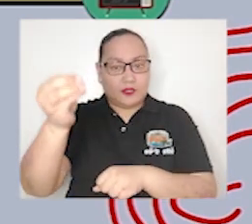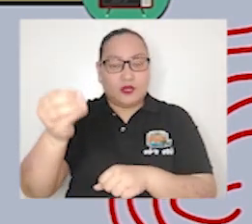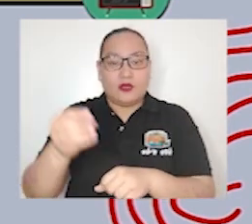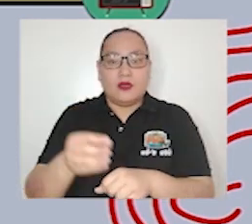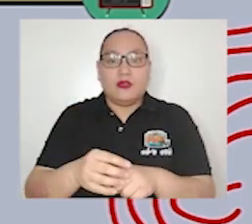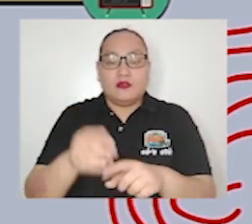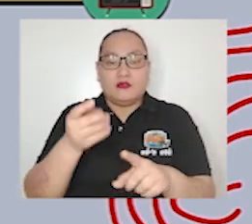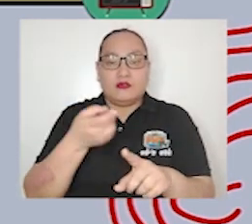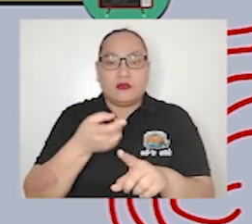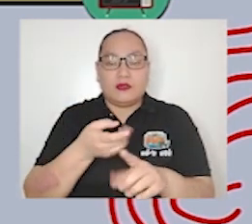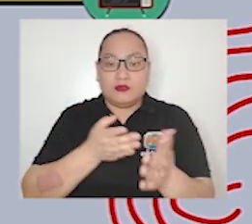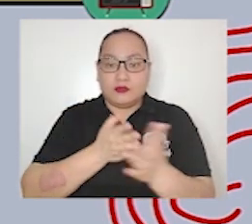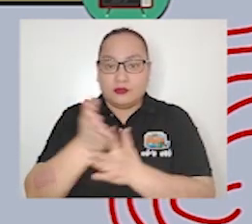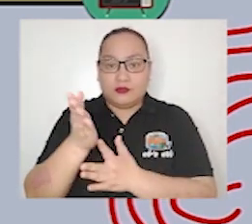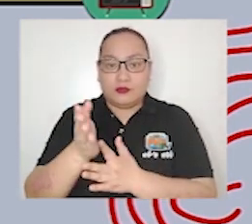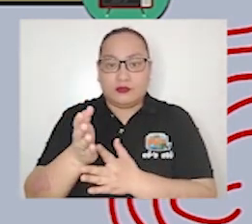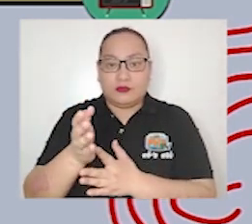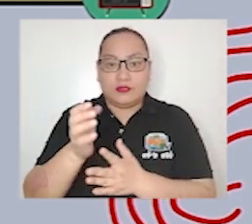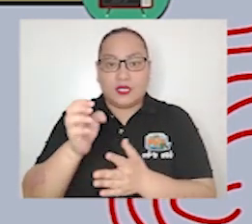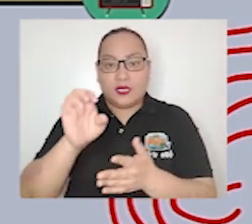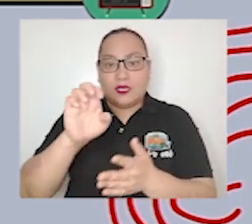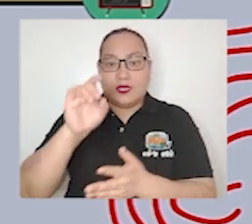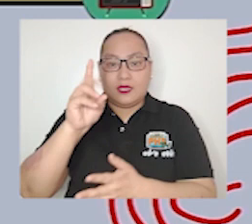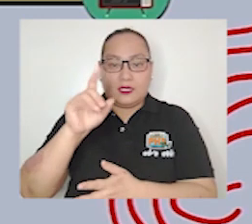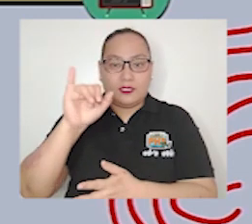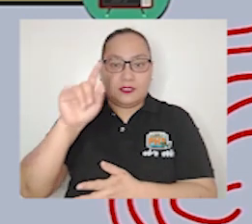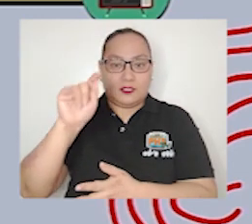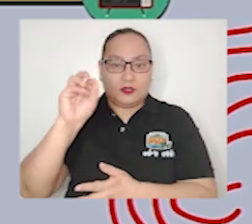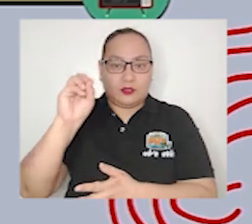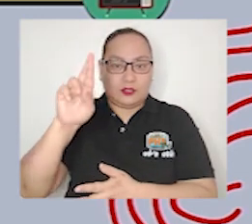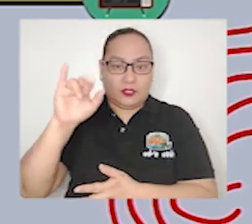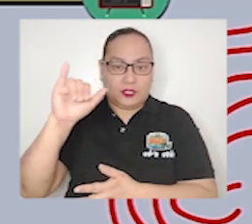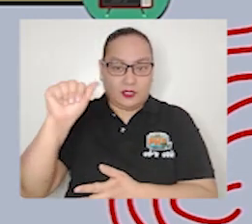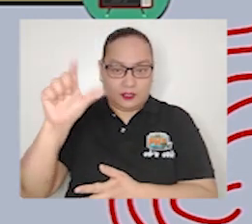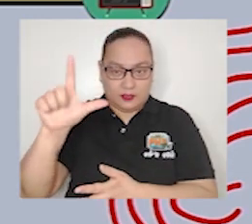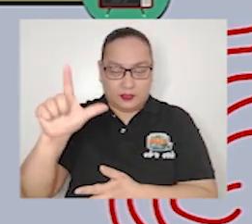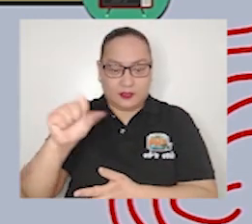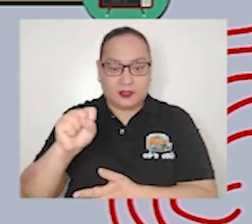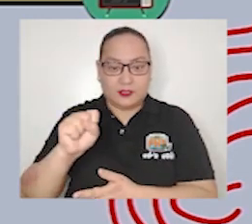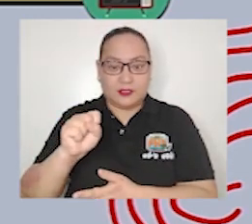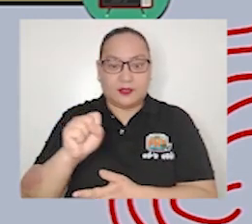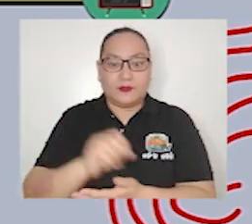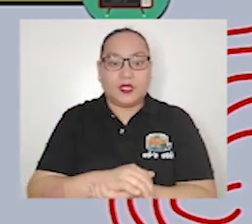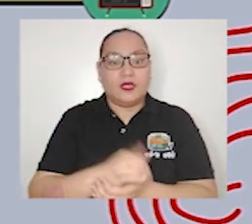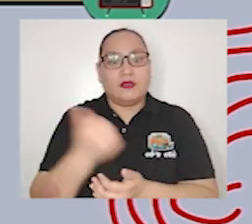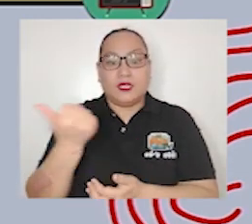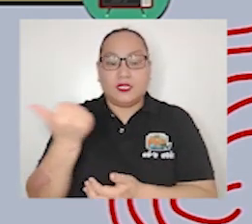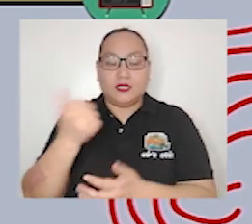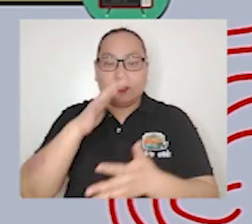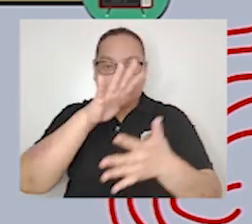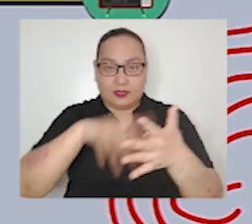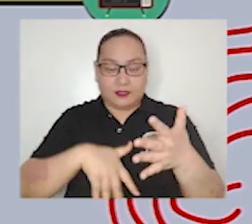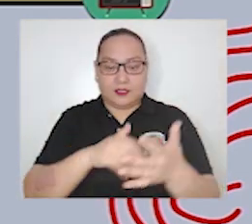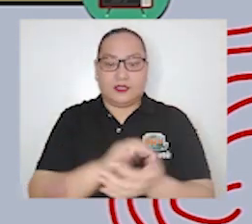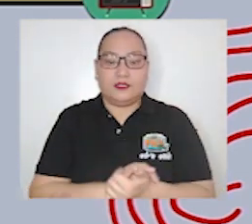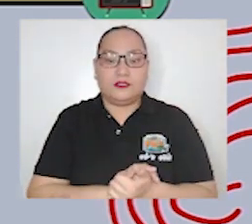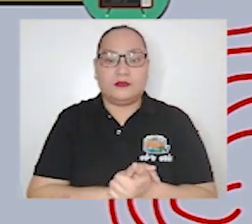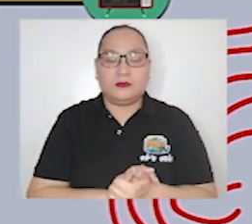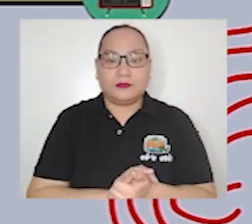special features in journalism people are not only informed